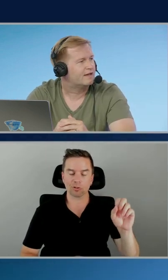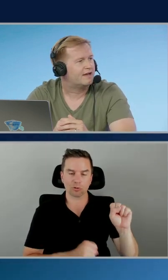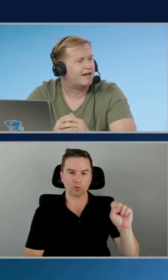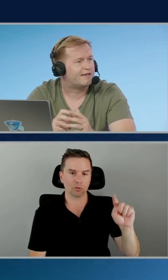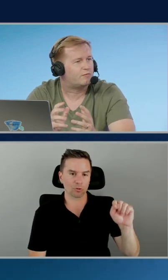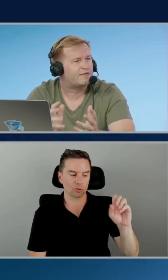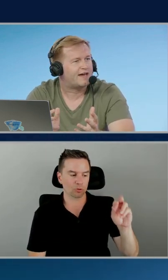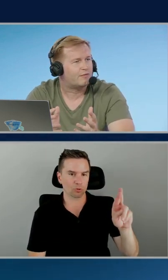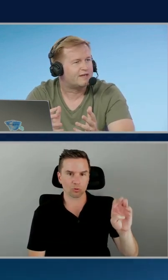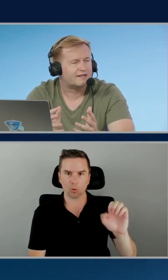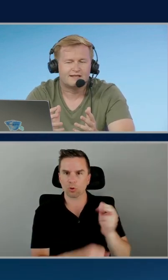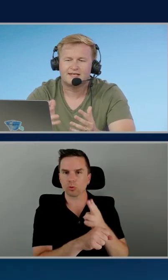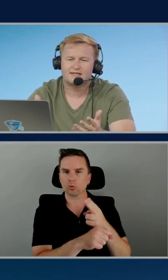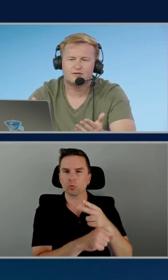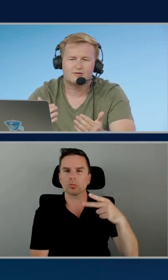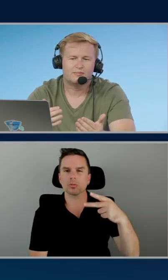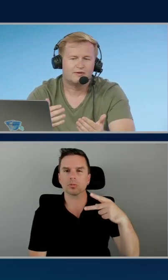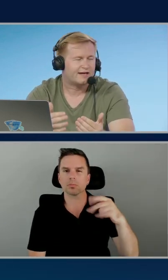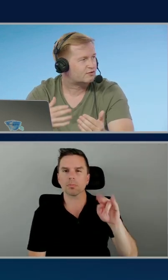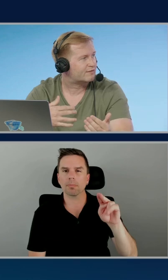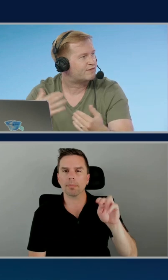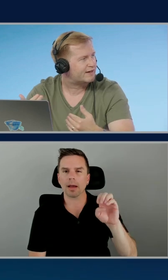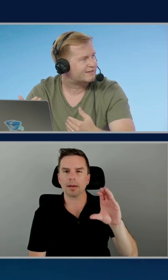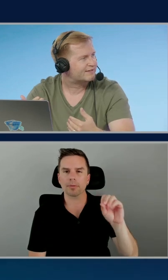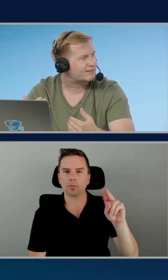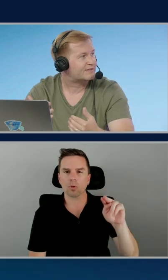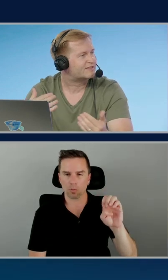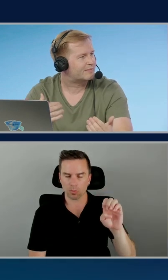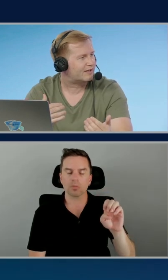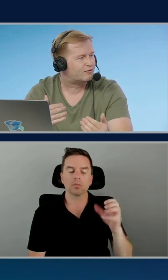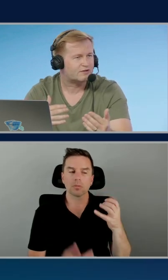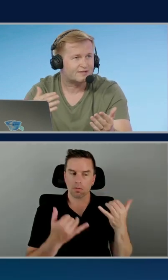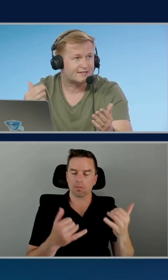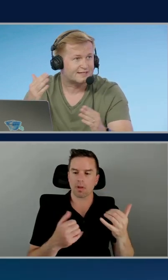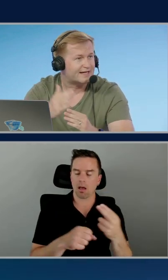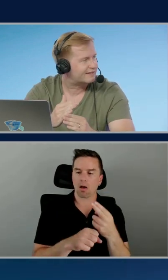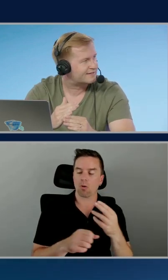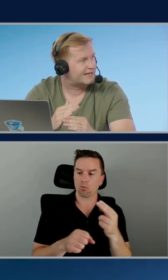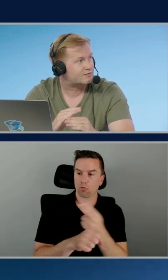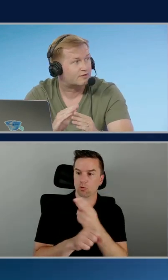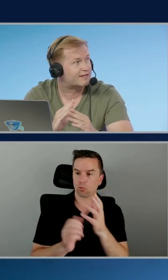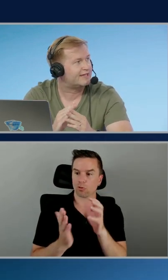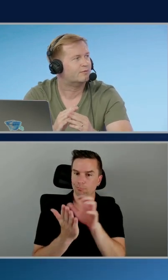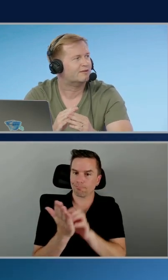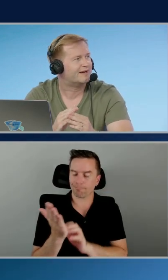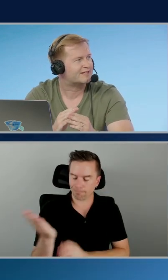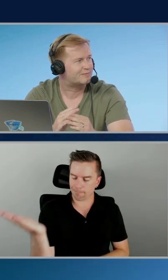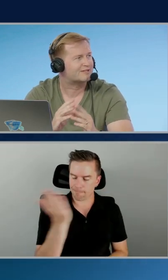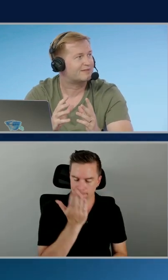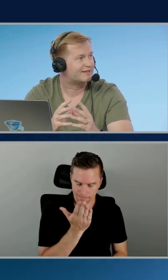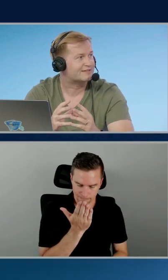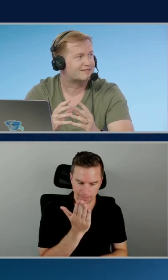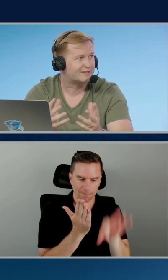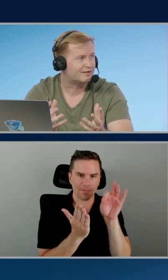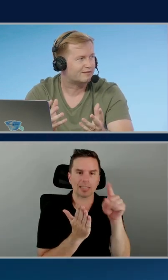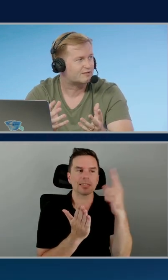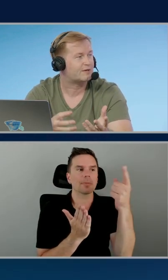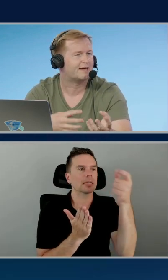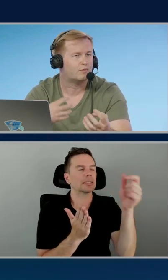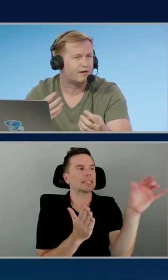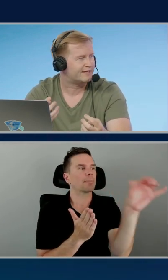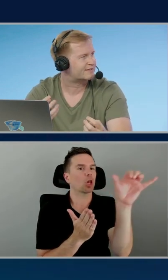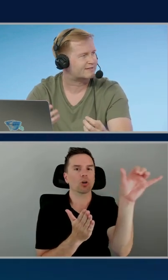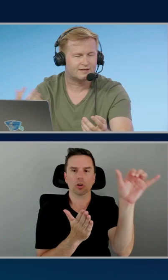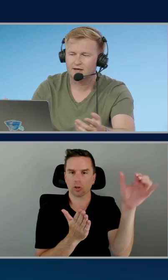then with that, we can then take the user input and try and find something similar. We're not something that's exactly the same. So not a keyword match, but something that's similar.